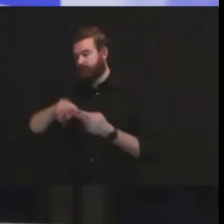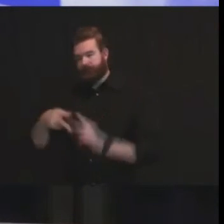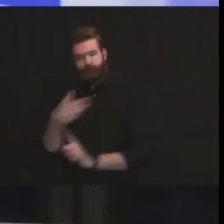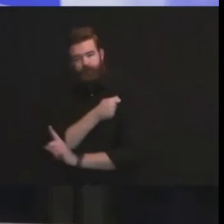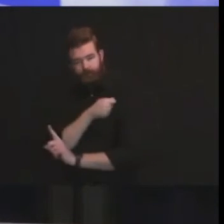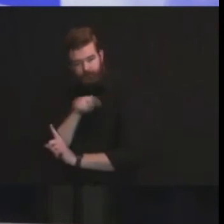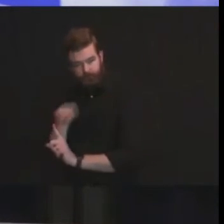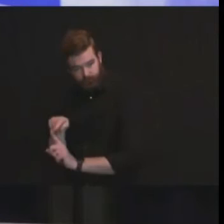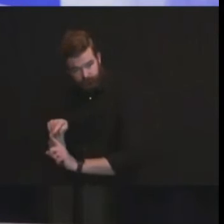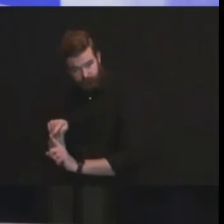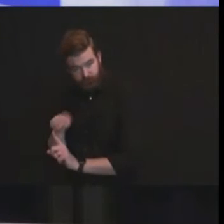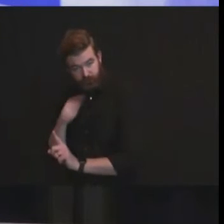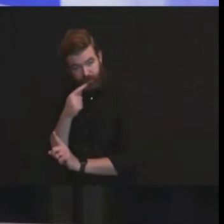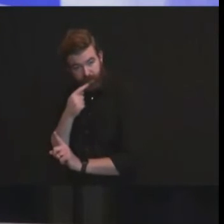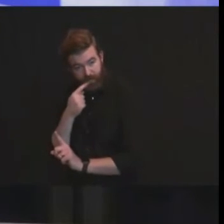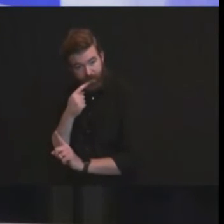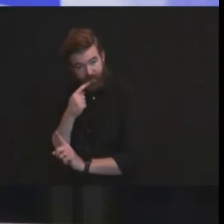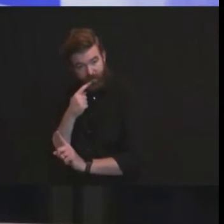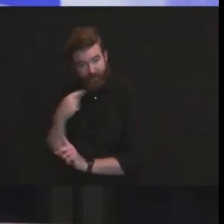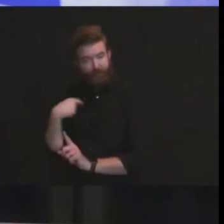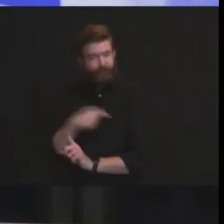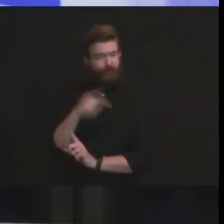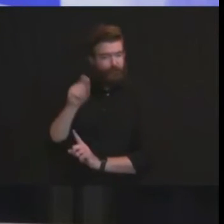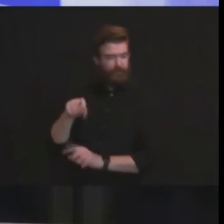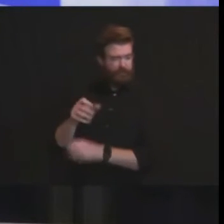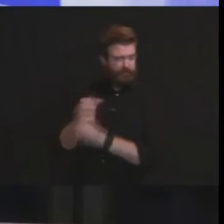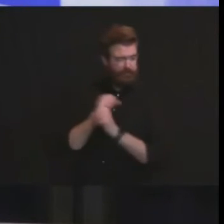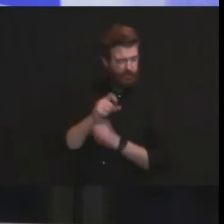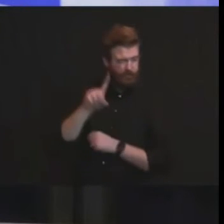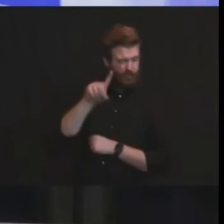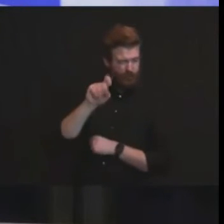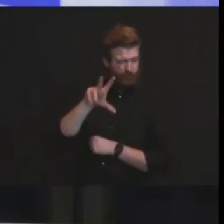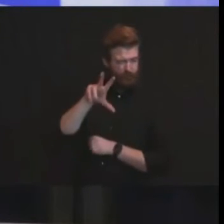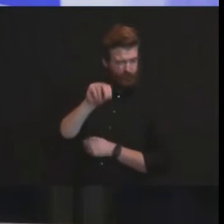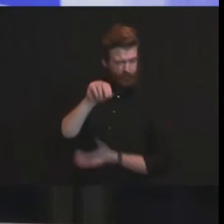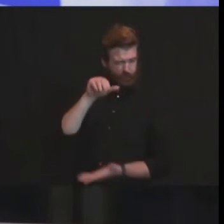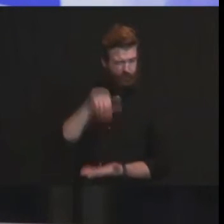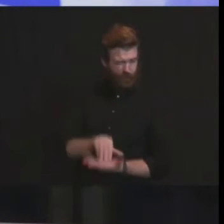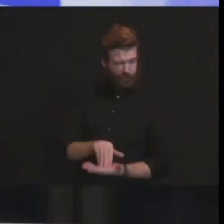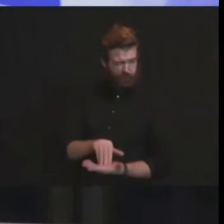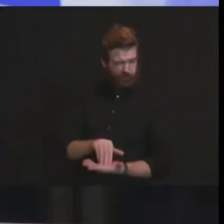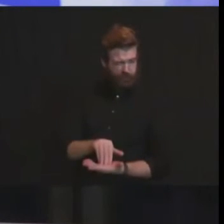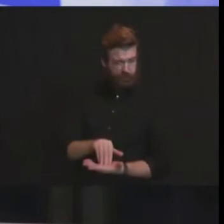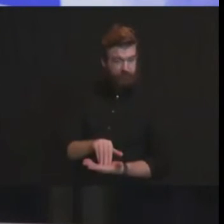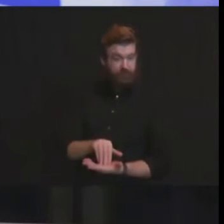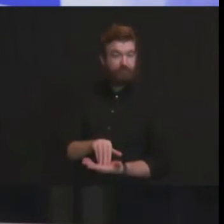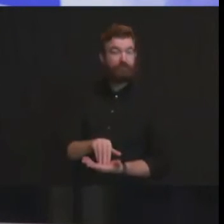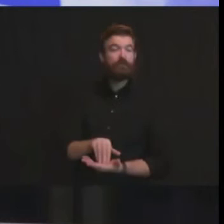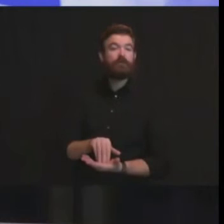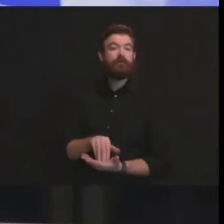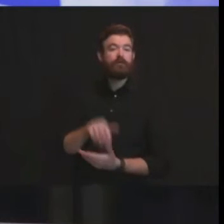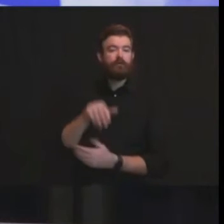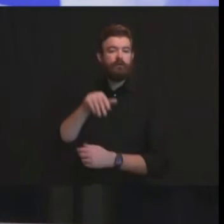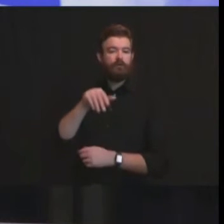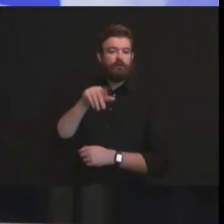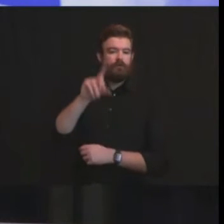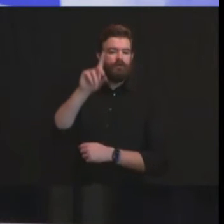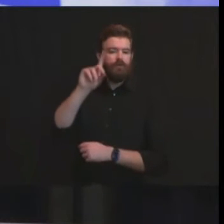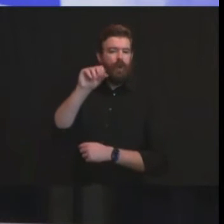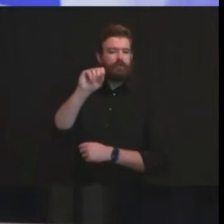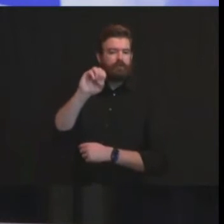pfizer vaccine followed perhaps by the last week of december by another 130 000